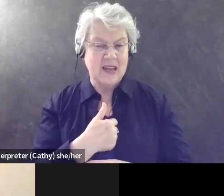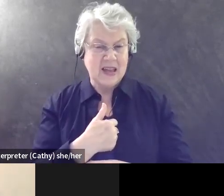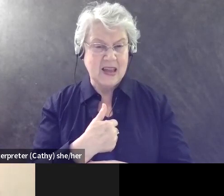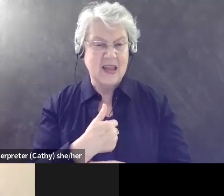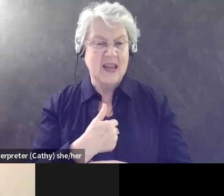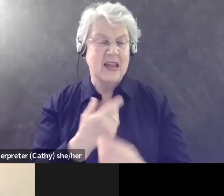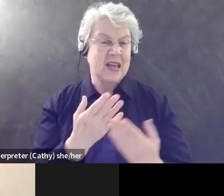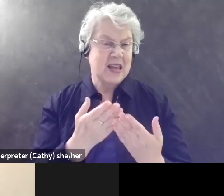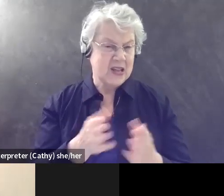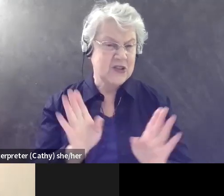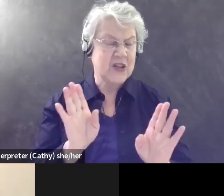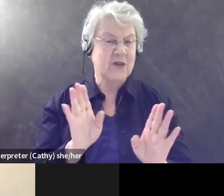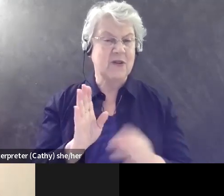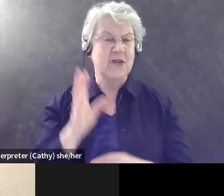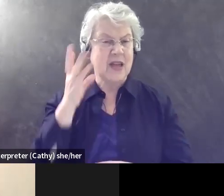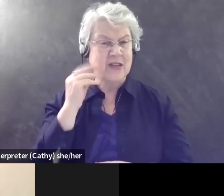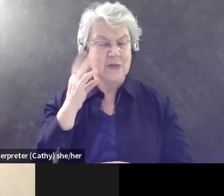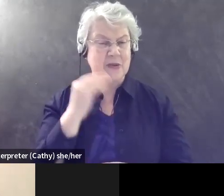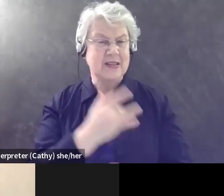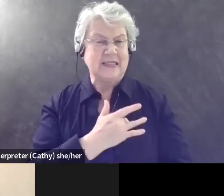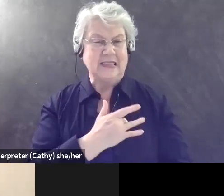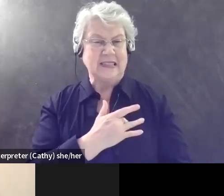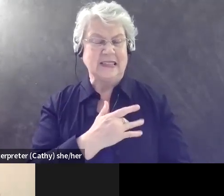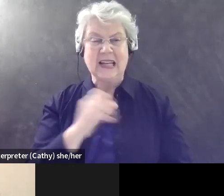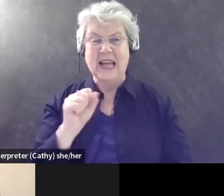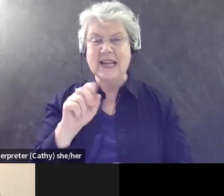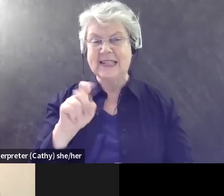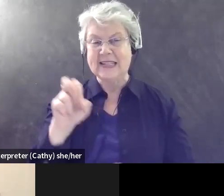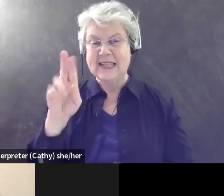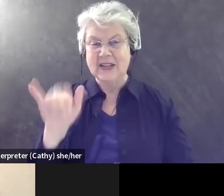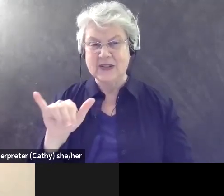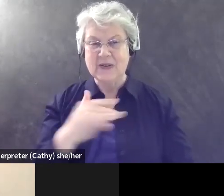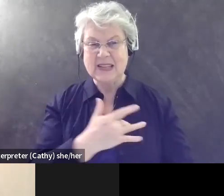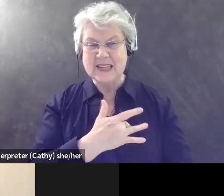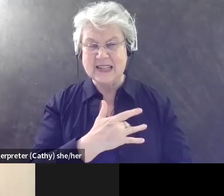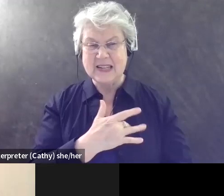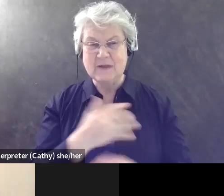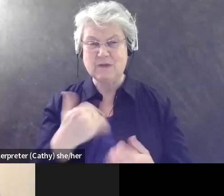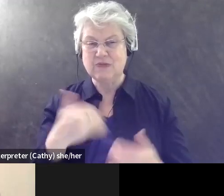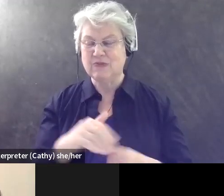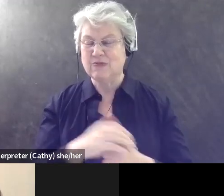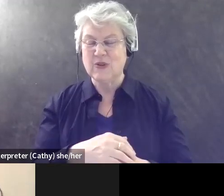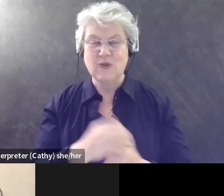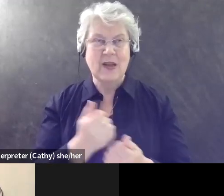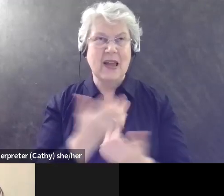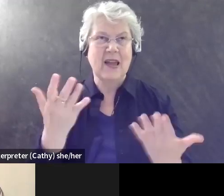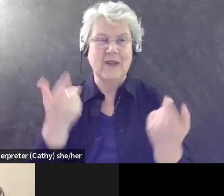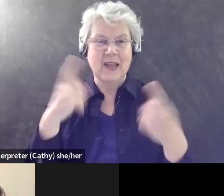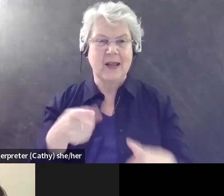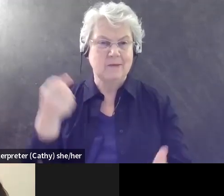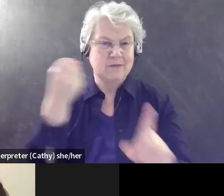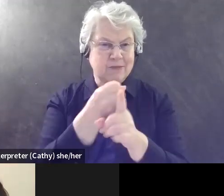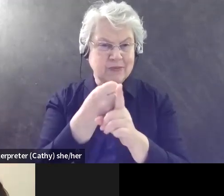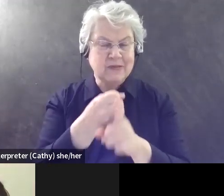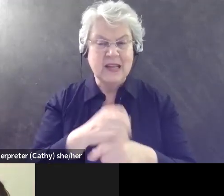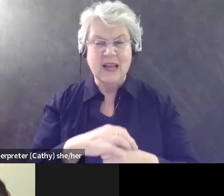general, sensory sensitive. So, uh, it comes to the, the full package usually, um, and